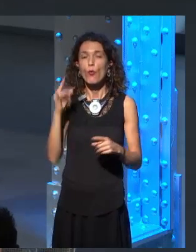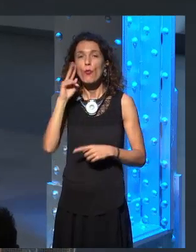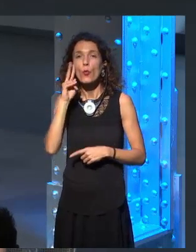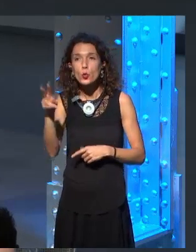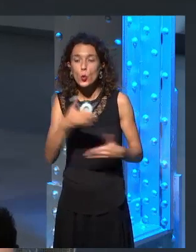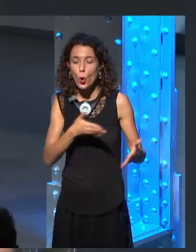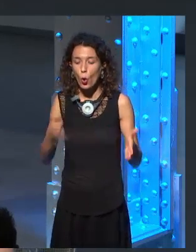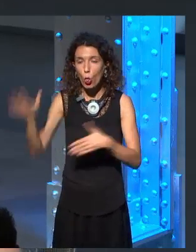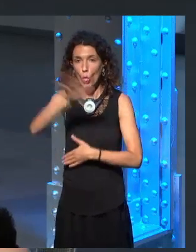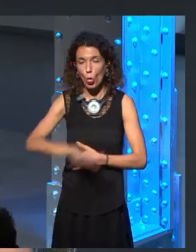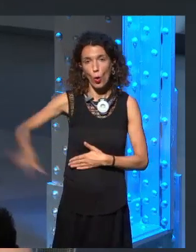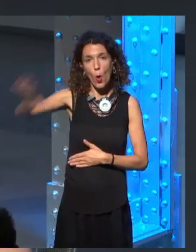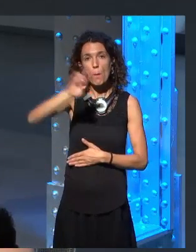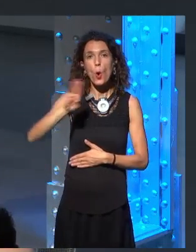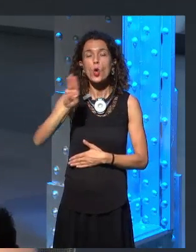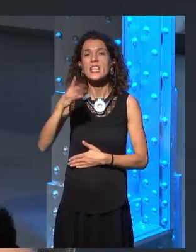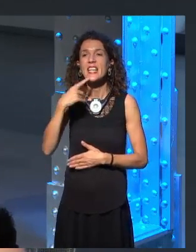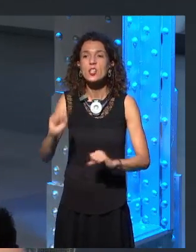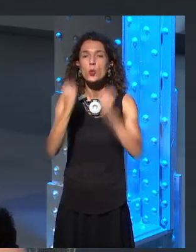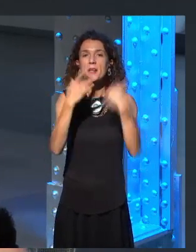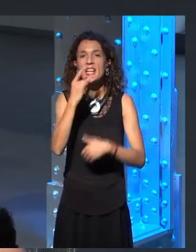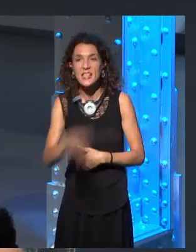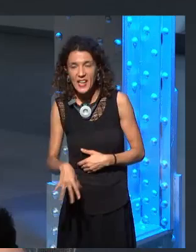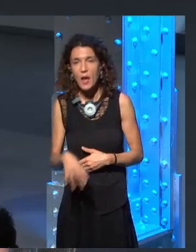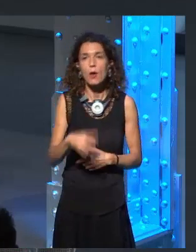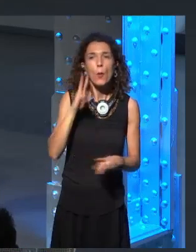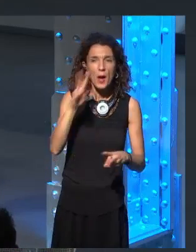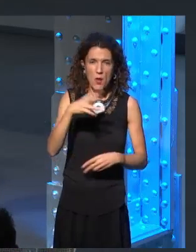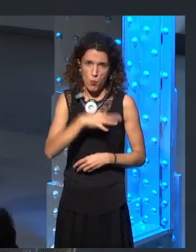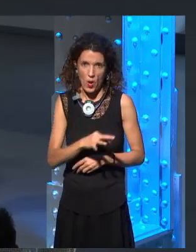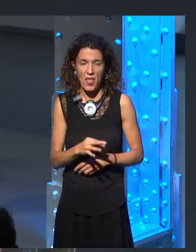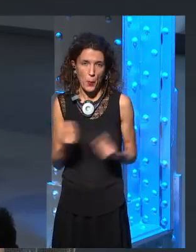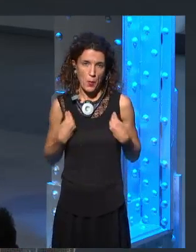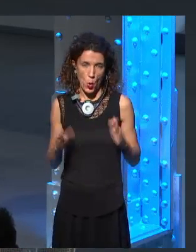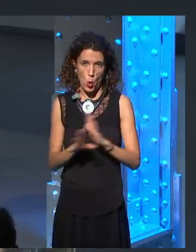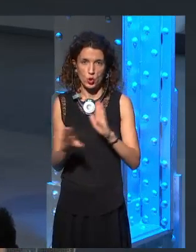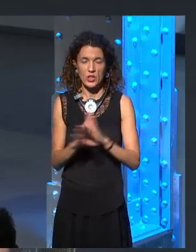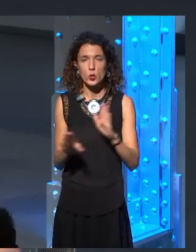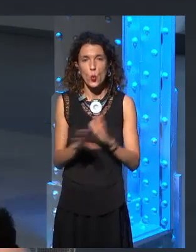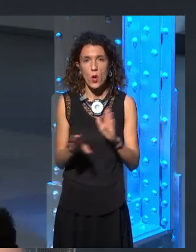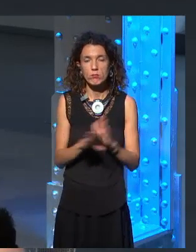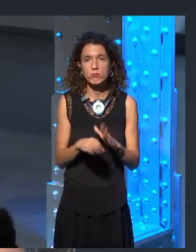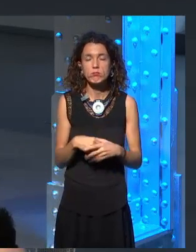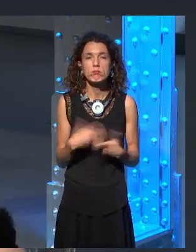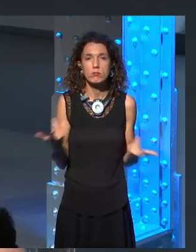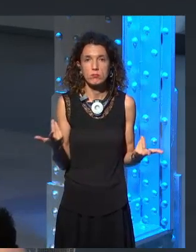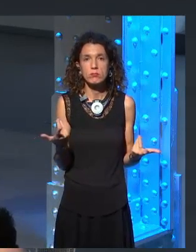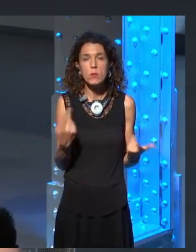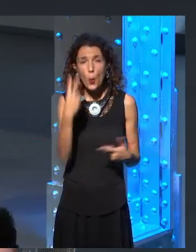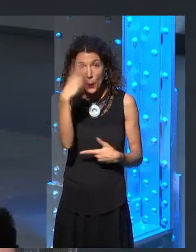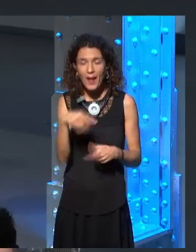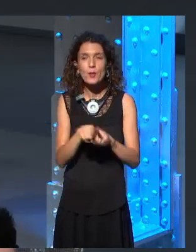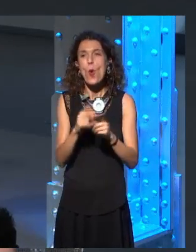going on. And there needs to be some connection to obviously him seeing spring happening. So...